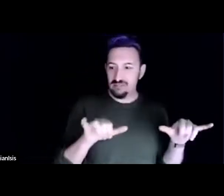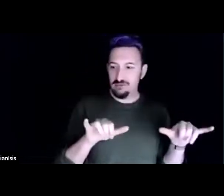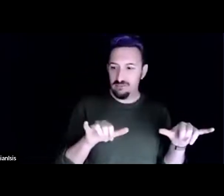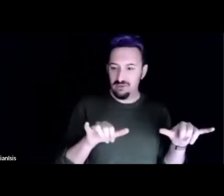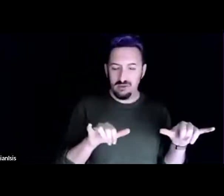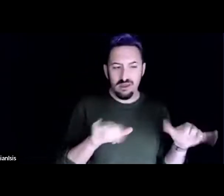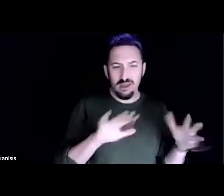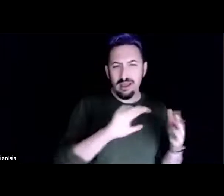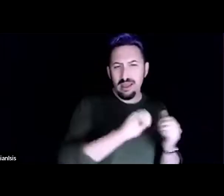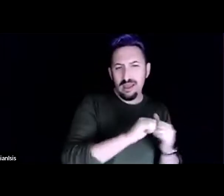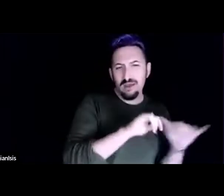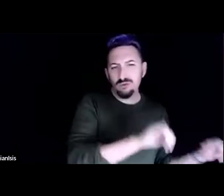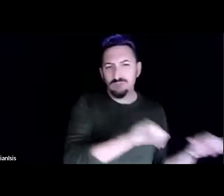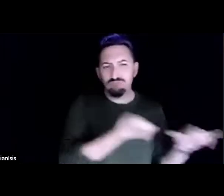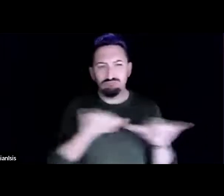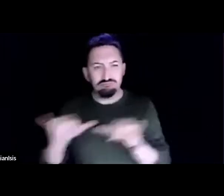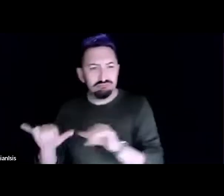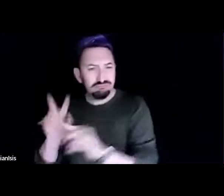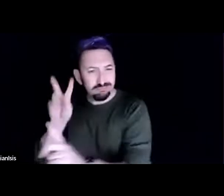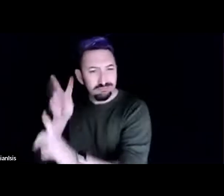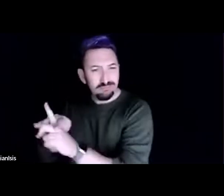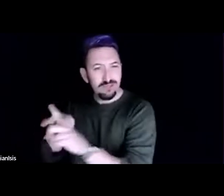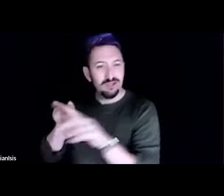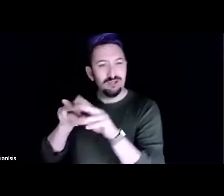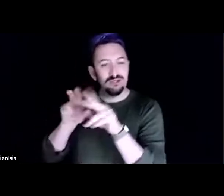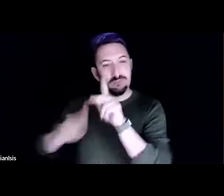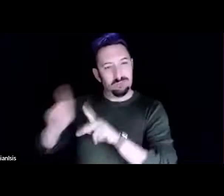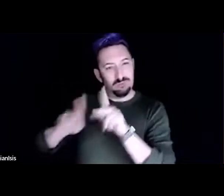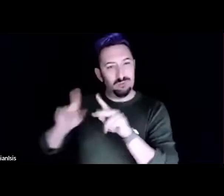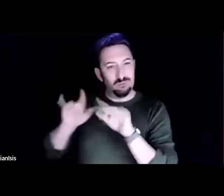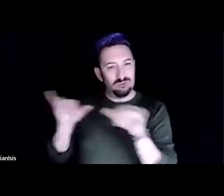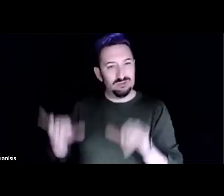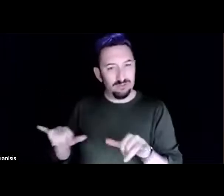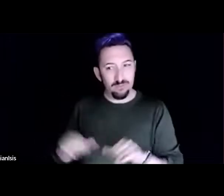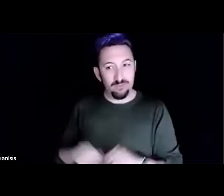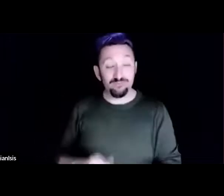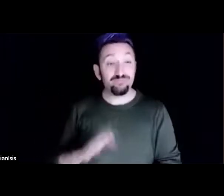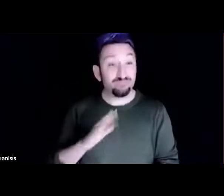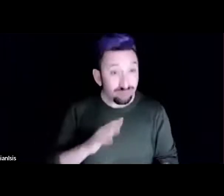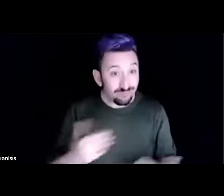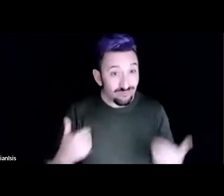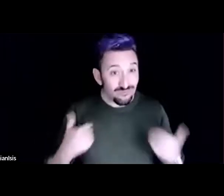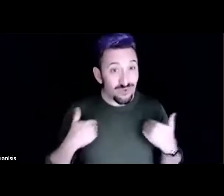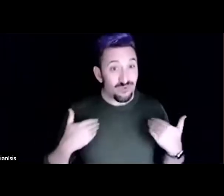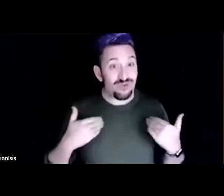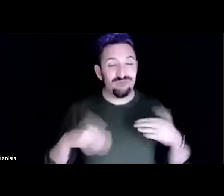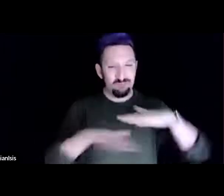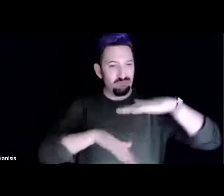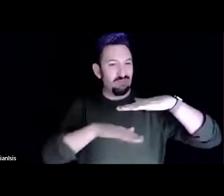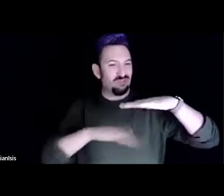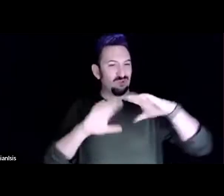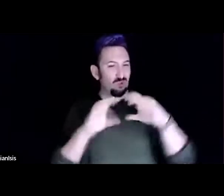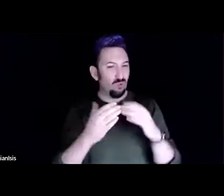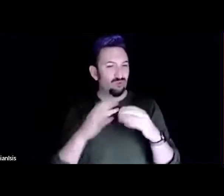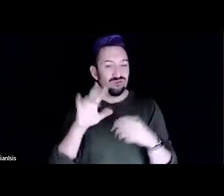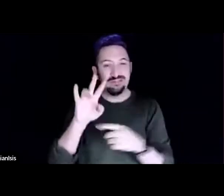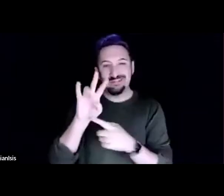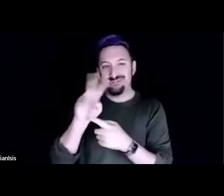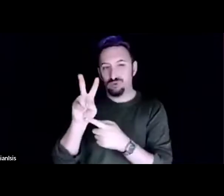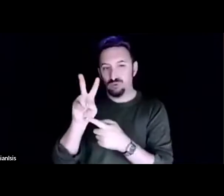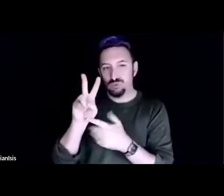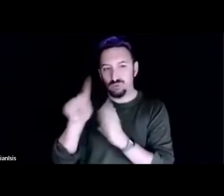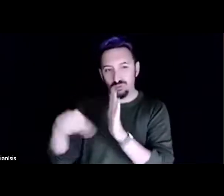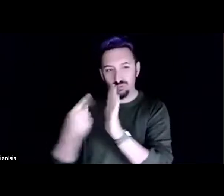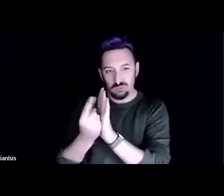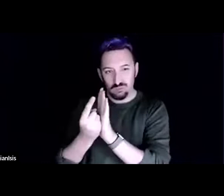And there's a basic course, the permaculture design course. It's a 72 hour curriculum that